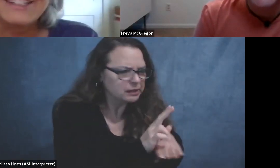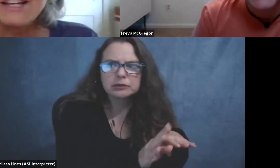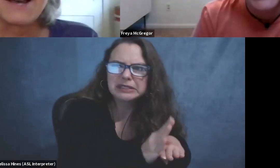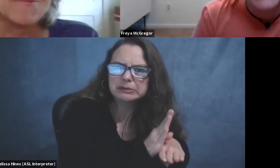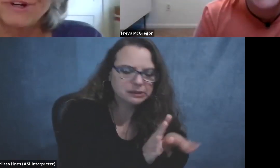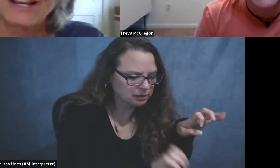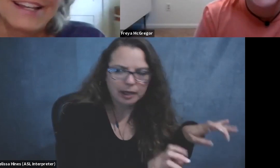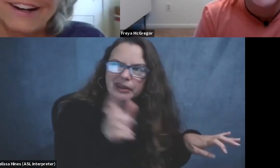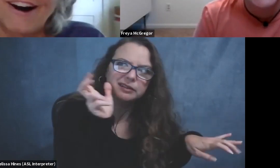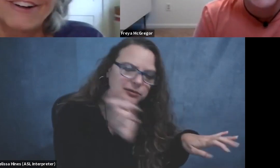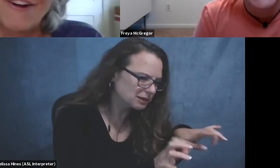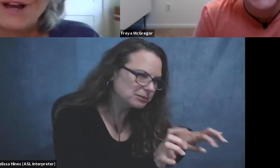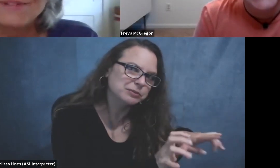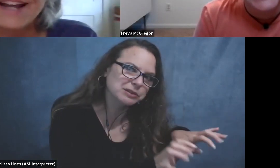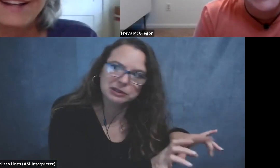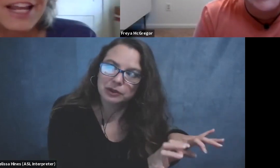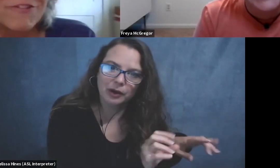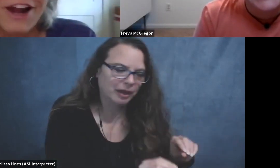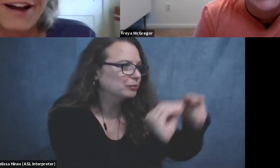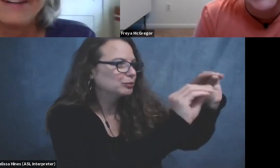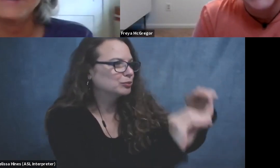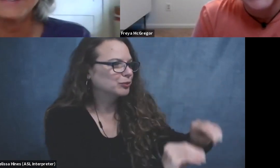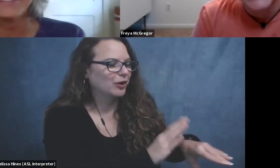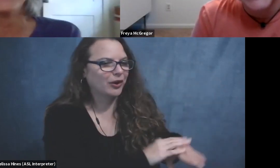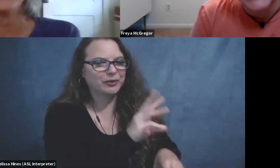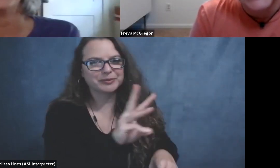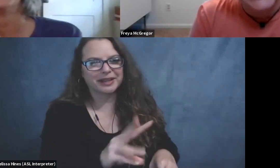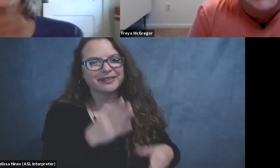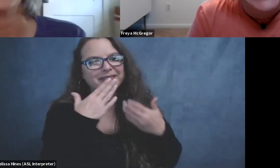all down and then putting it in on our website. Thank you, Freya.